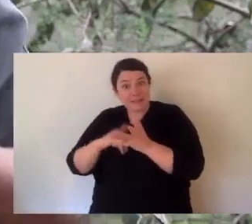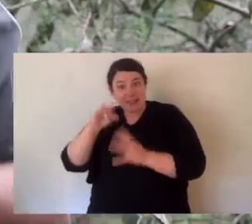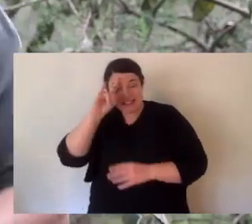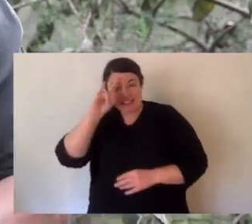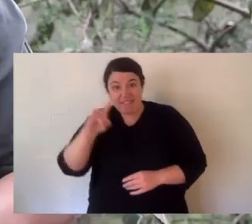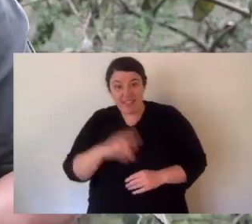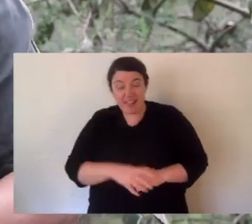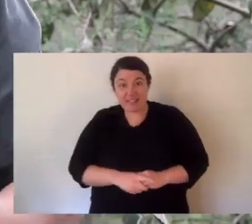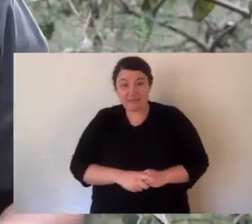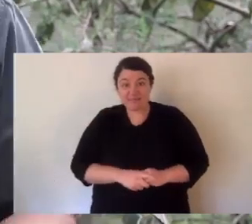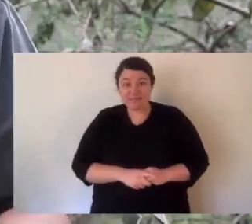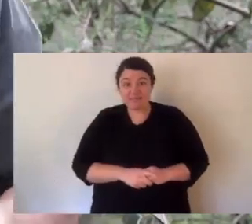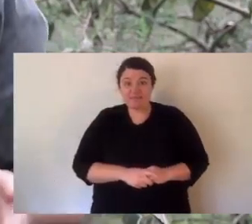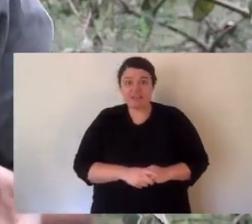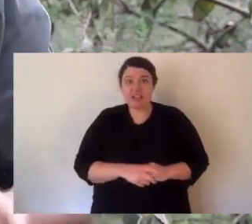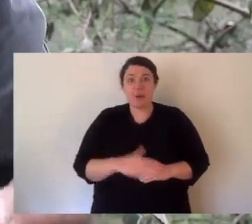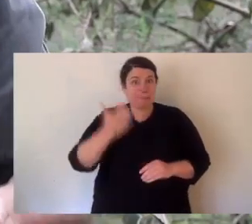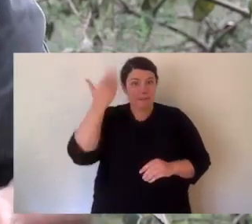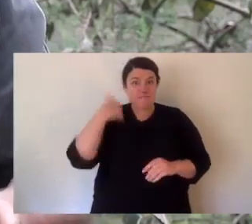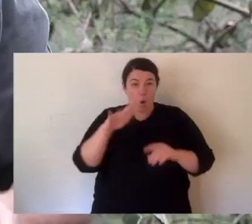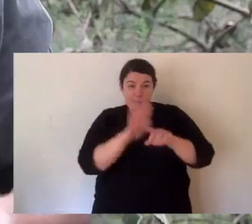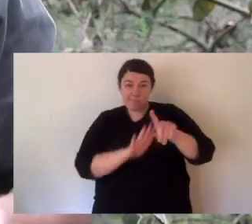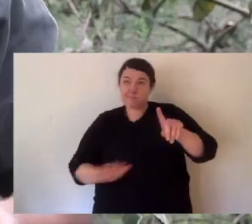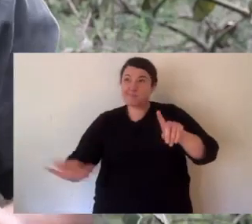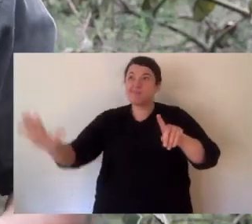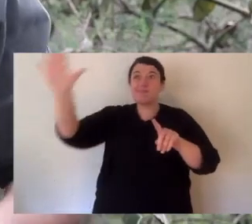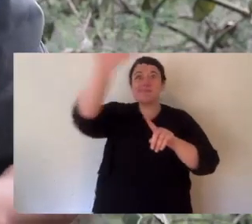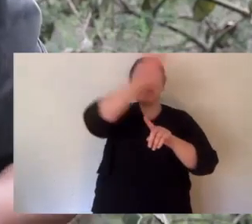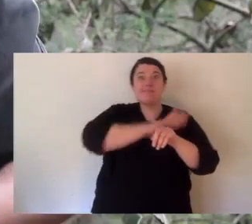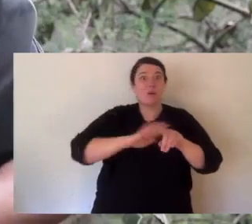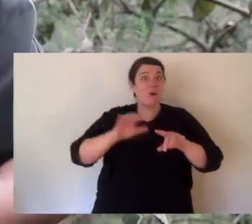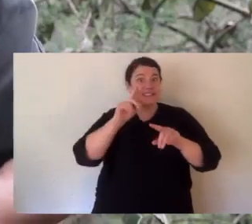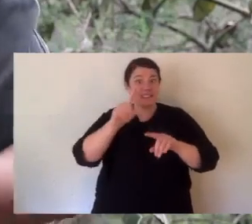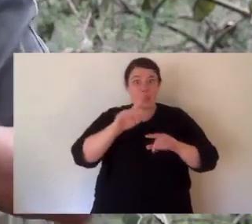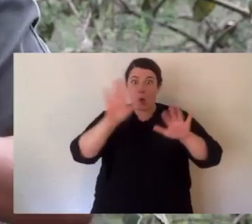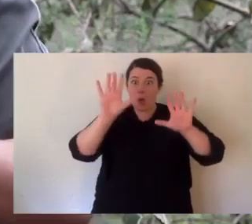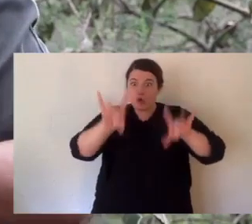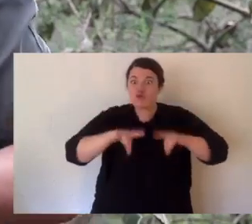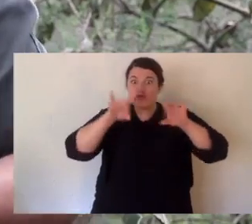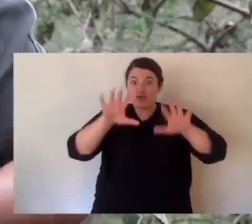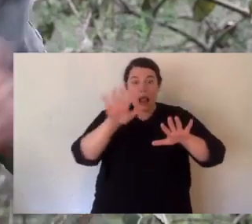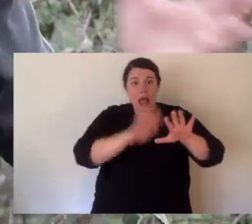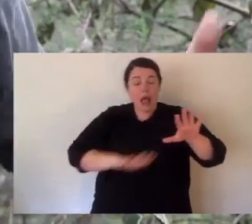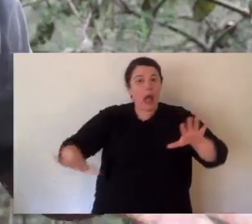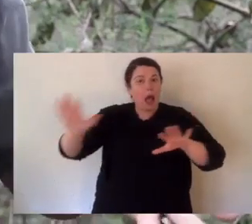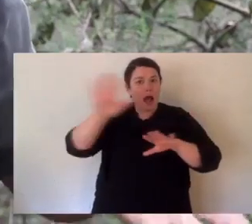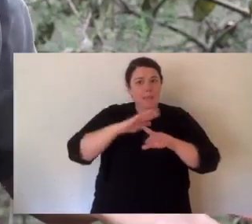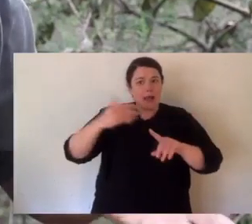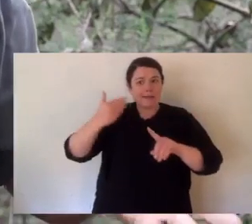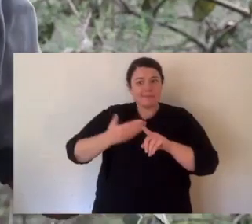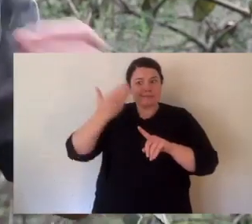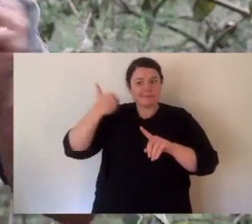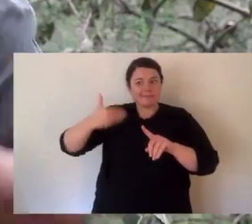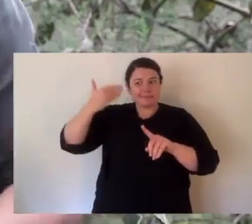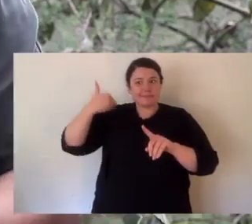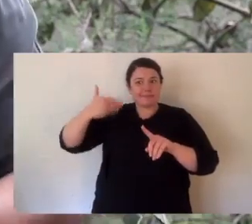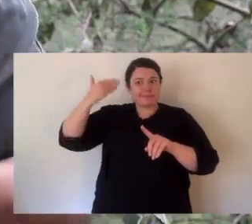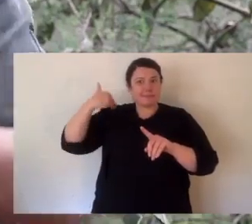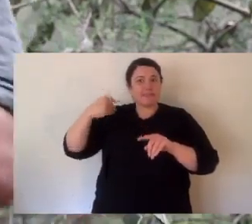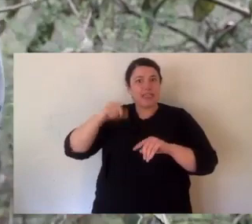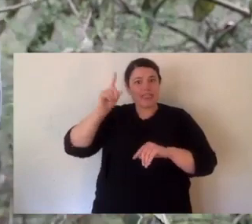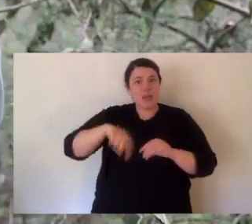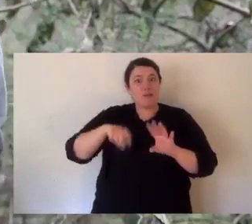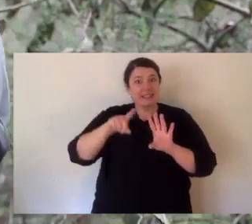used to be found right over Australia and even up into New Guinea. But for the last thousands of years they've been